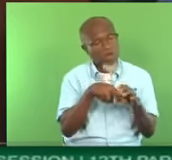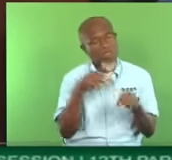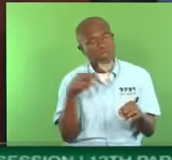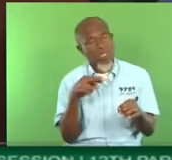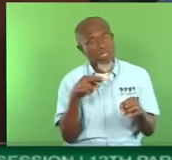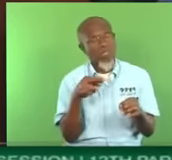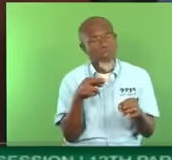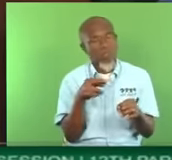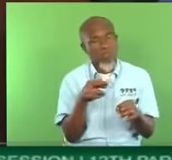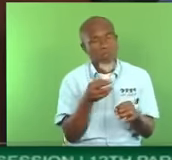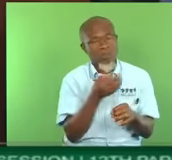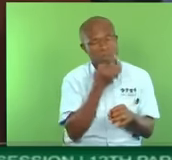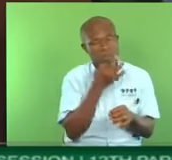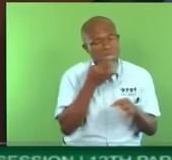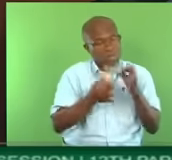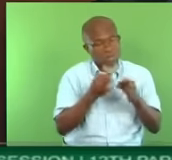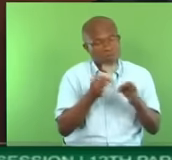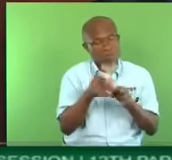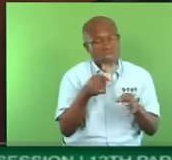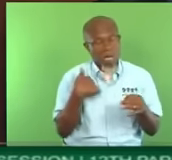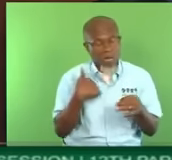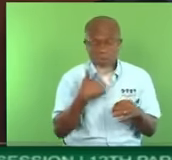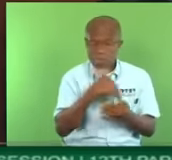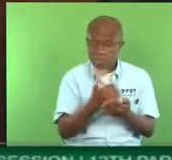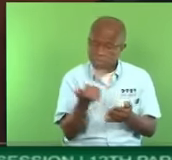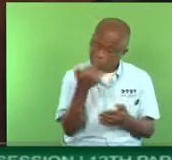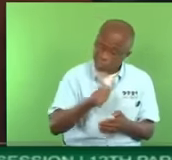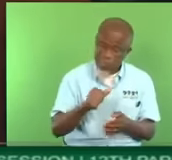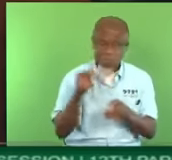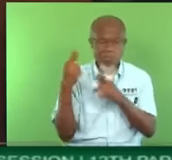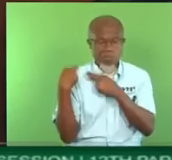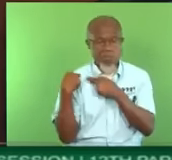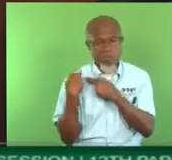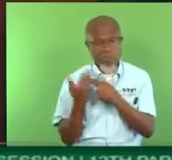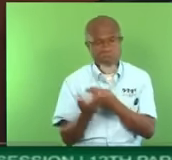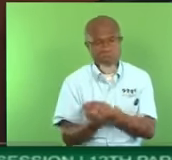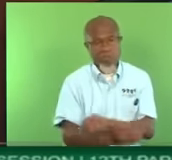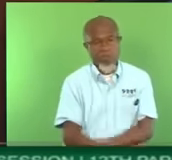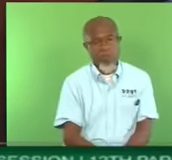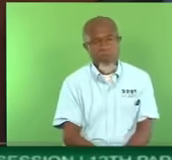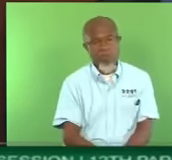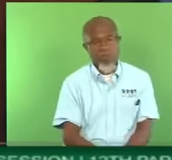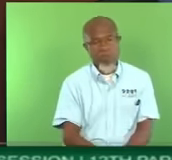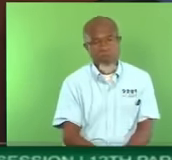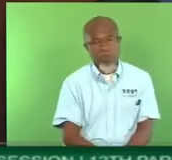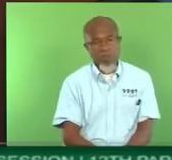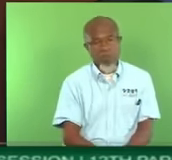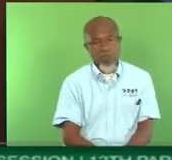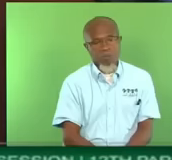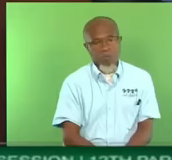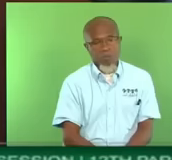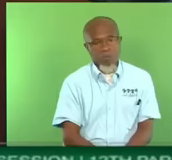part to play in this matter. The member for Port of Spain, South, wants to hear more. Let me tell him.